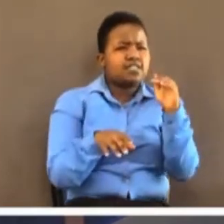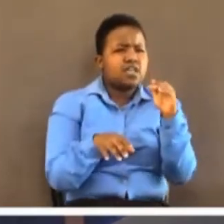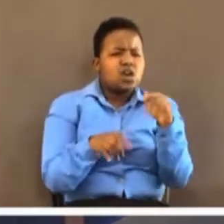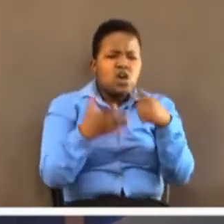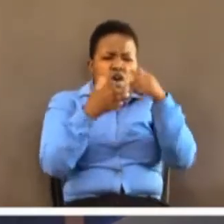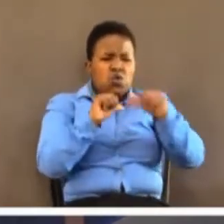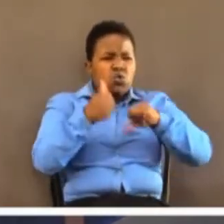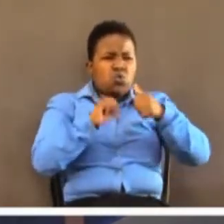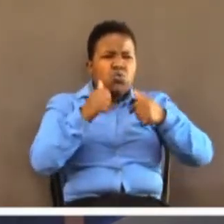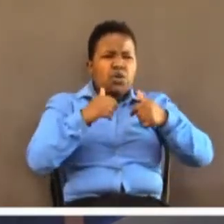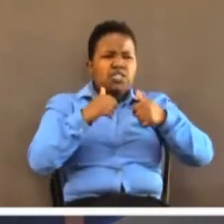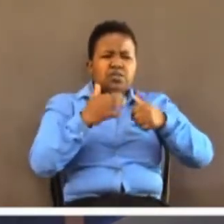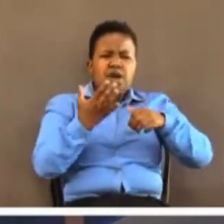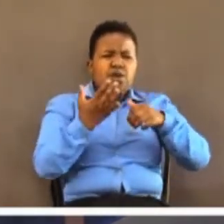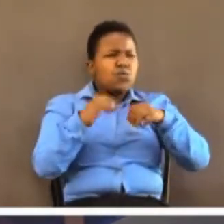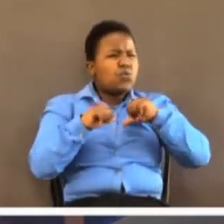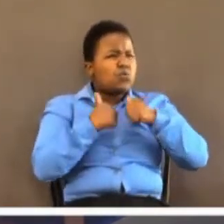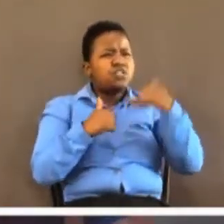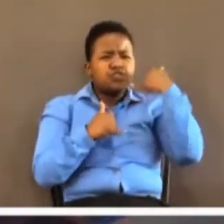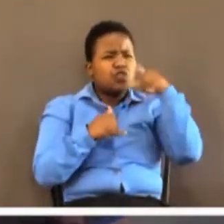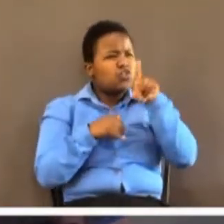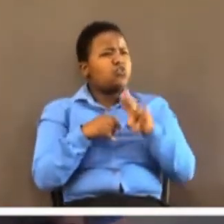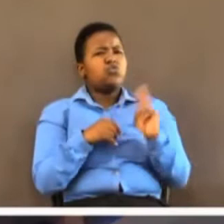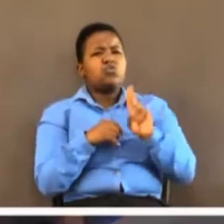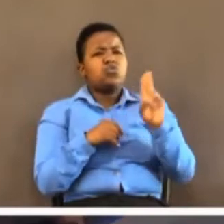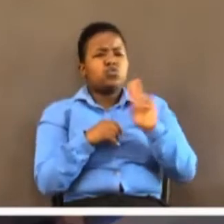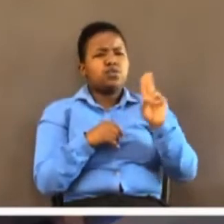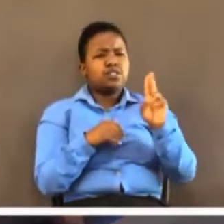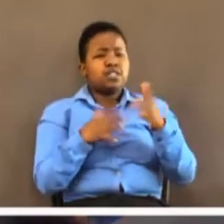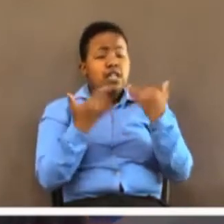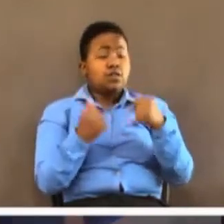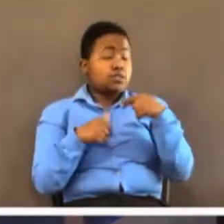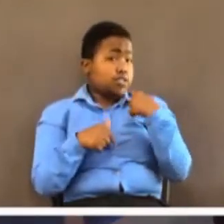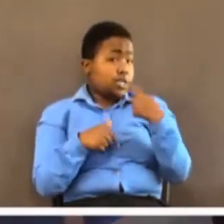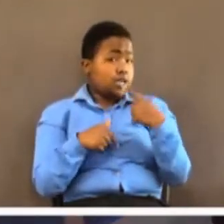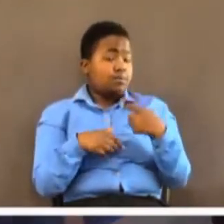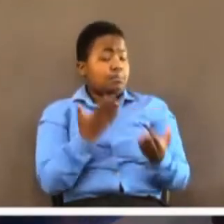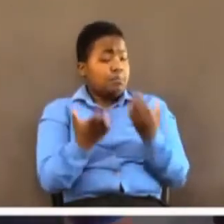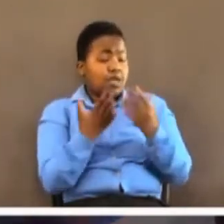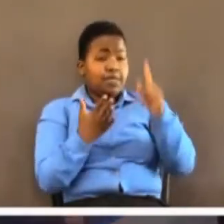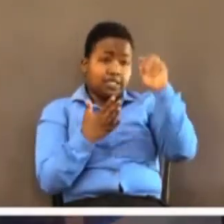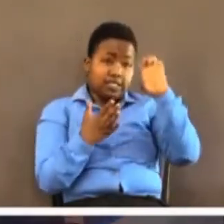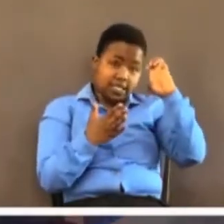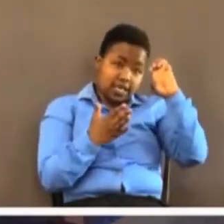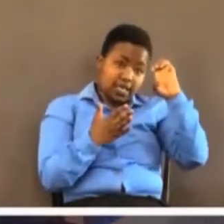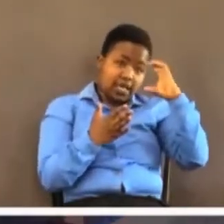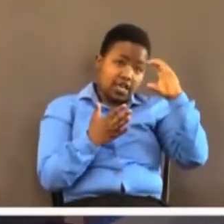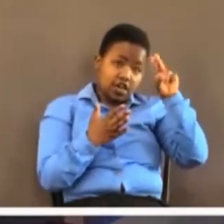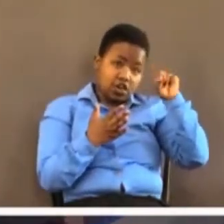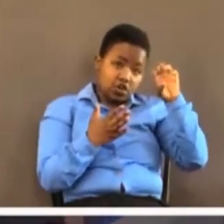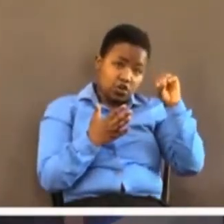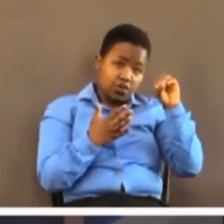Then I knew the problem. And I told him, now in such situations, you go to that phone and go to the settings